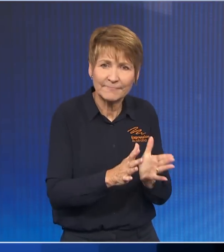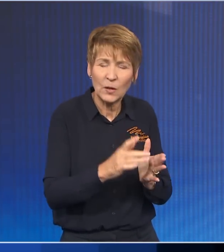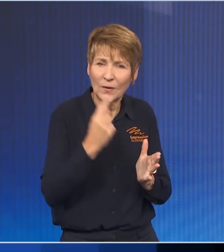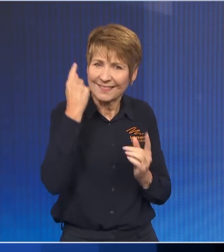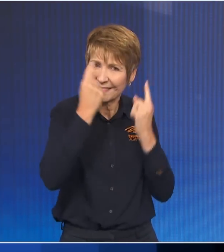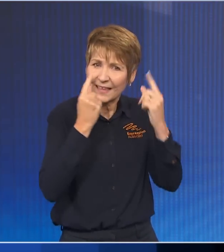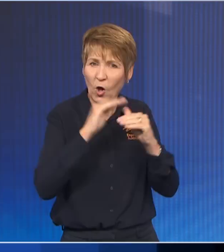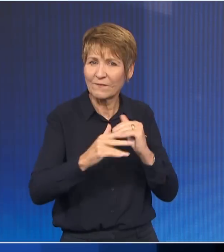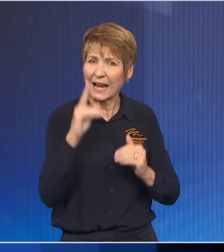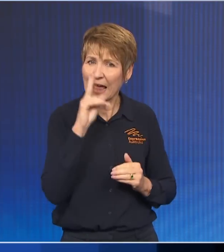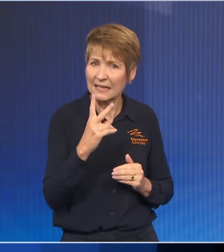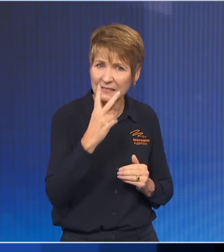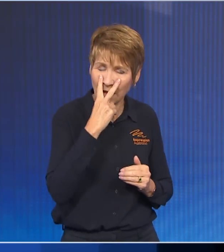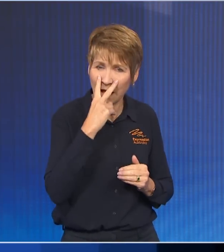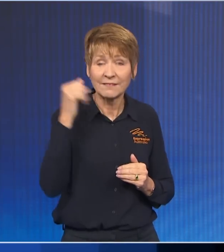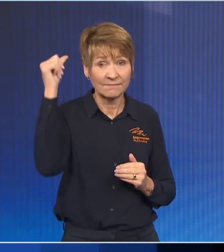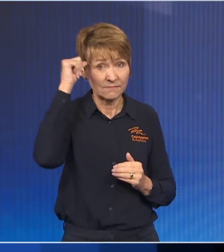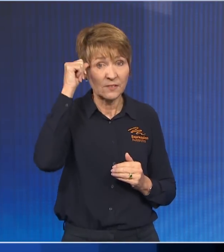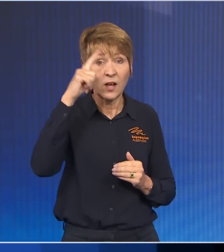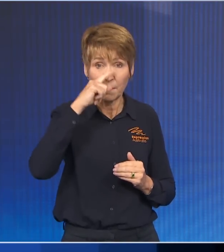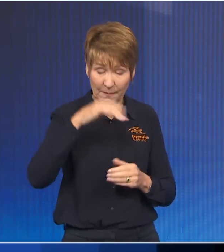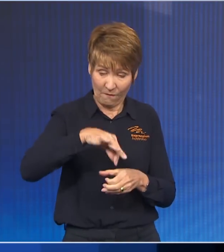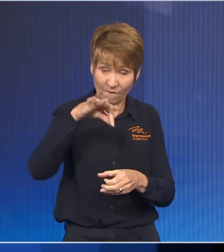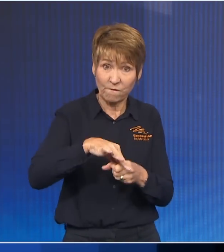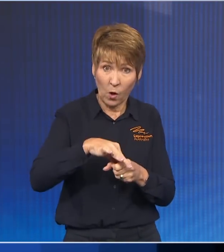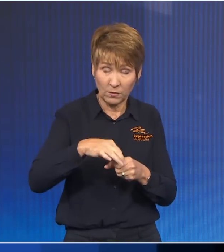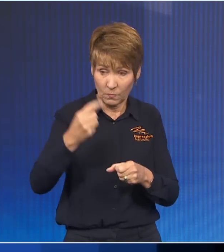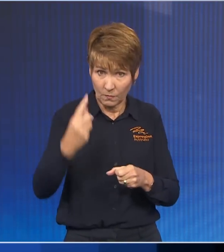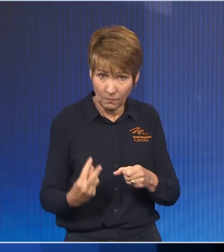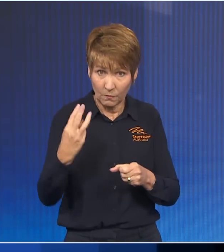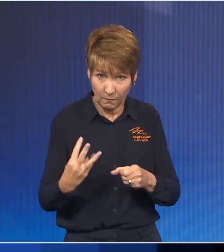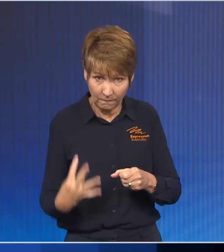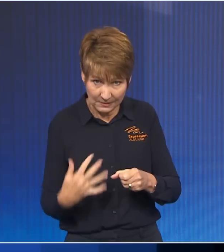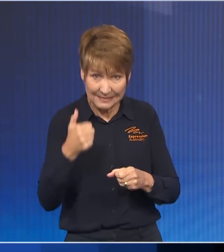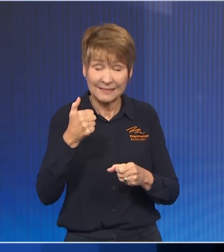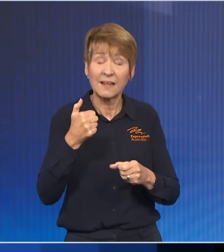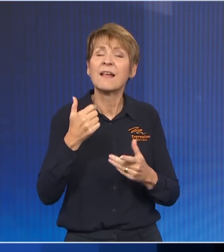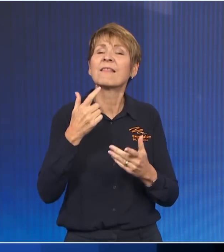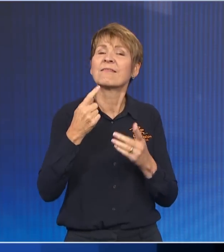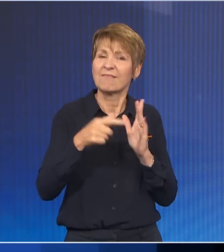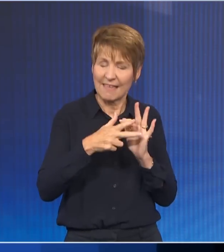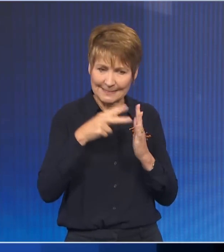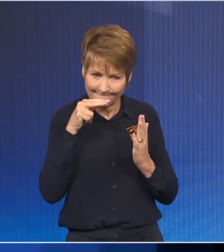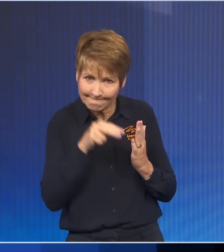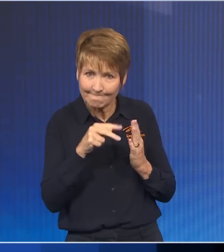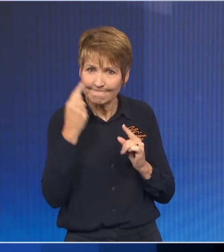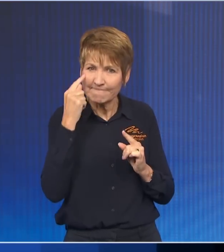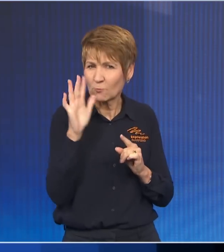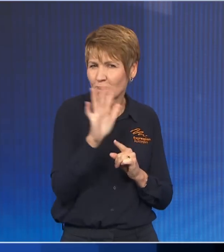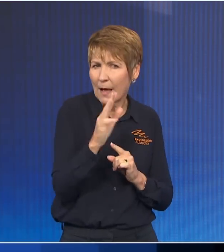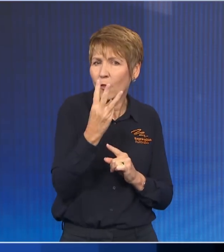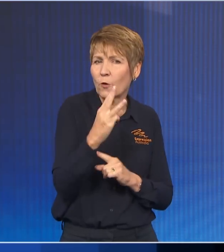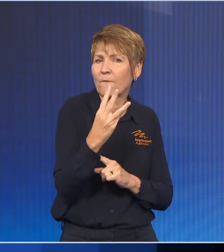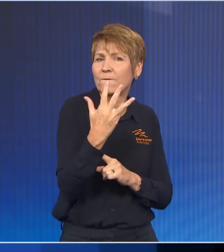there is still a lot of counting to go in relation to postal votes, we've at least got it to around 35%.